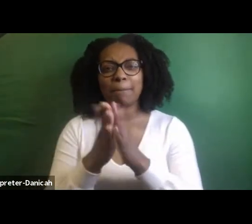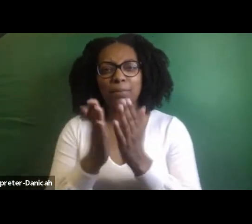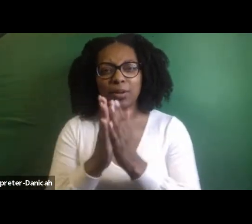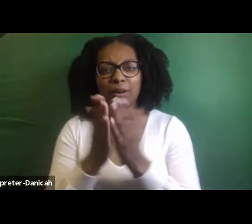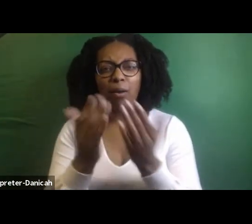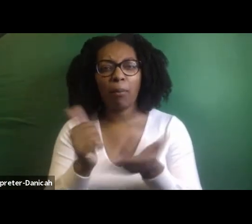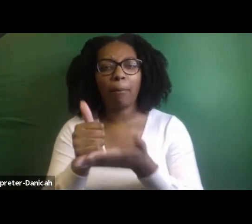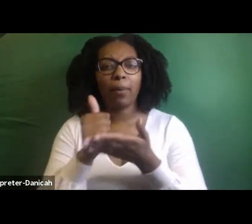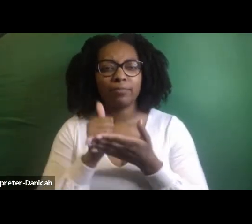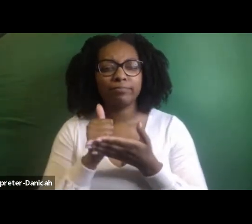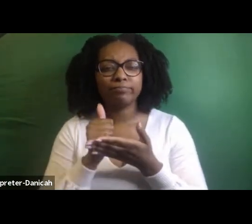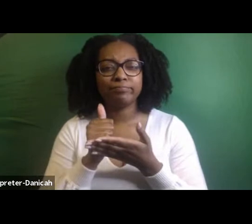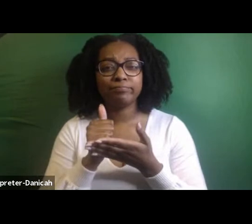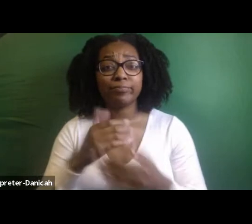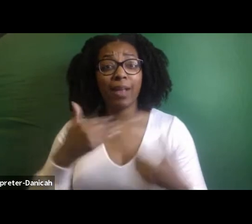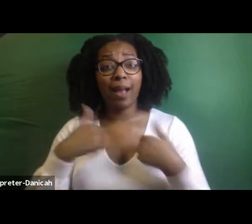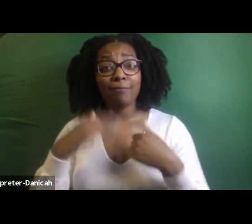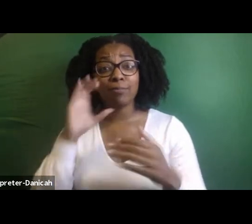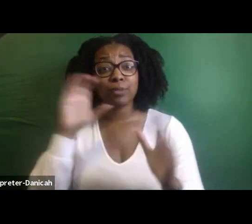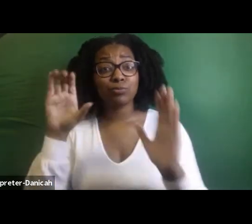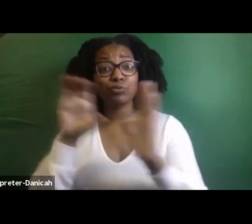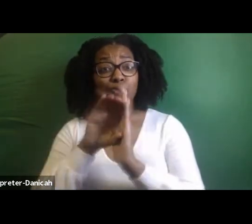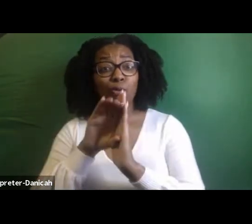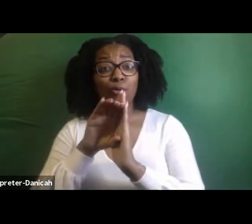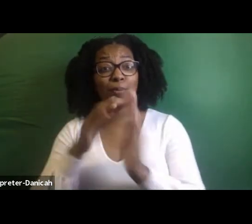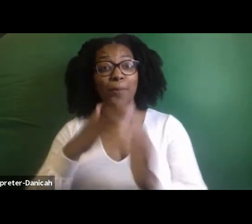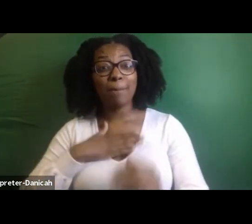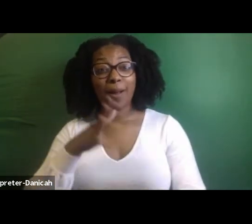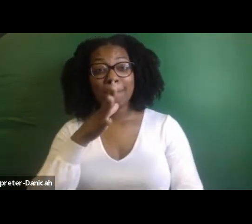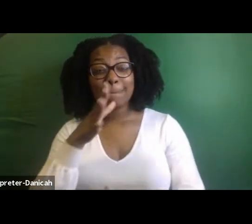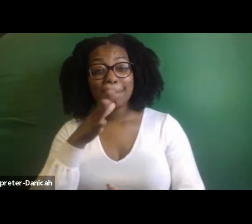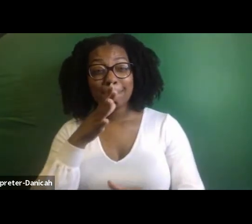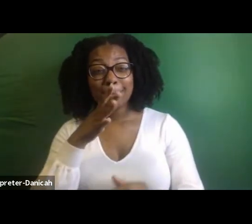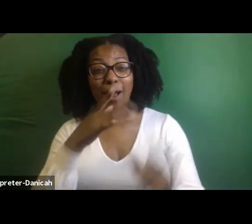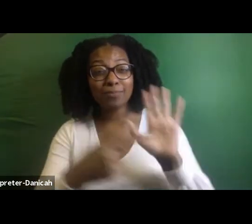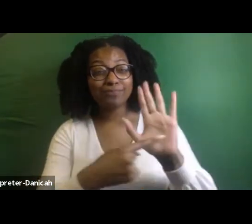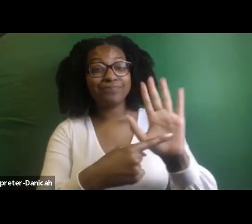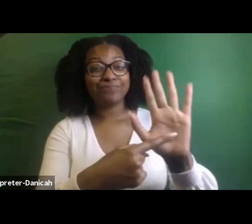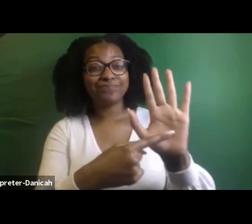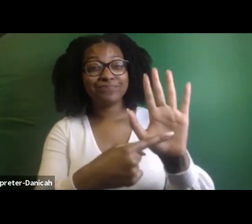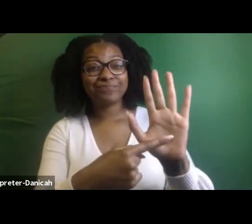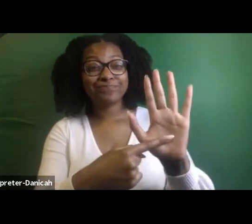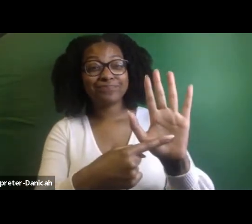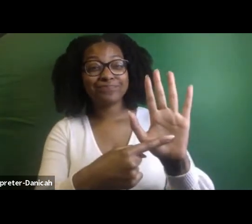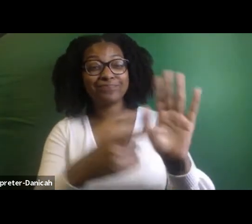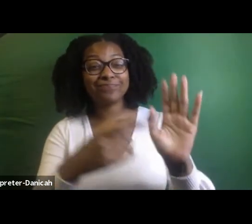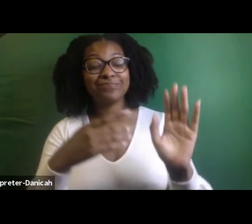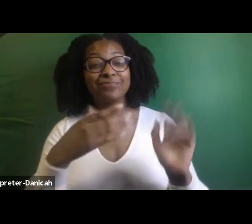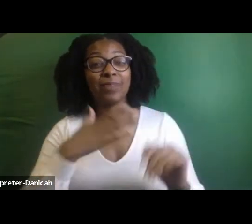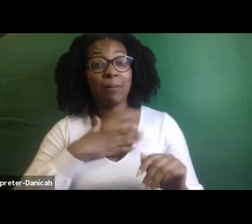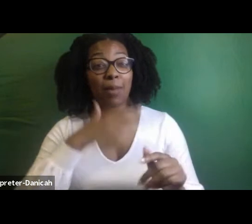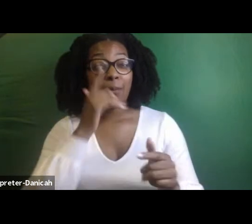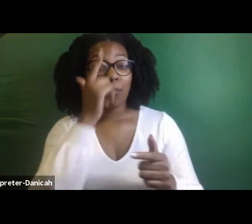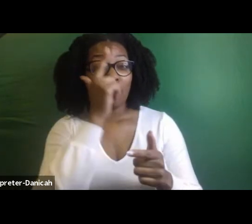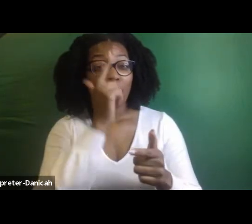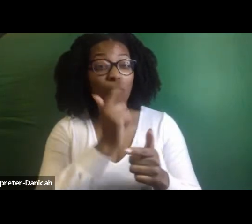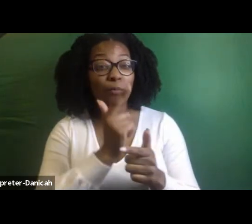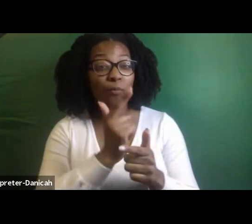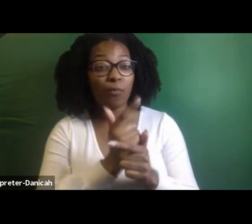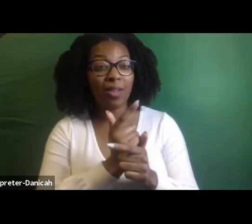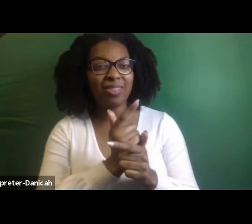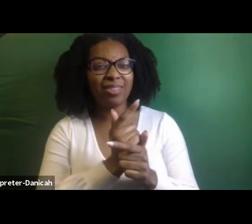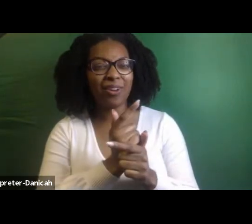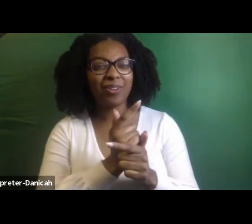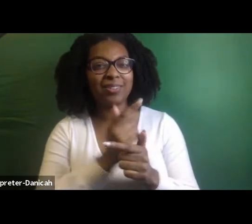my mom. Oh, my mommy, me, and this is my brother. They look like